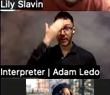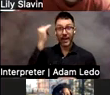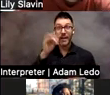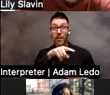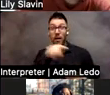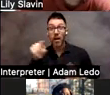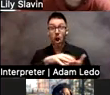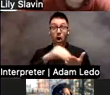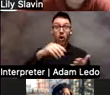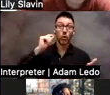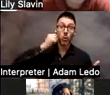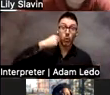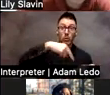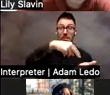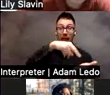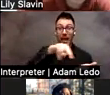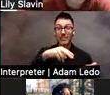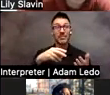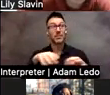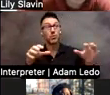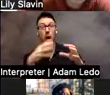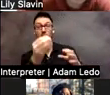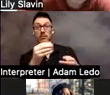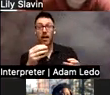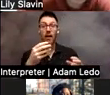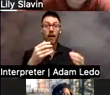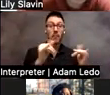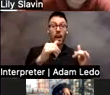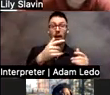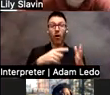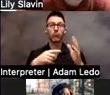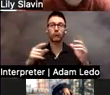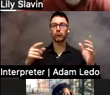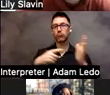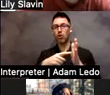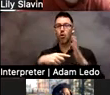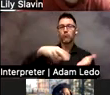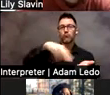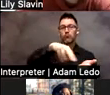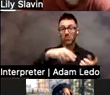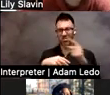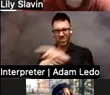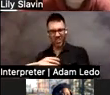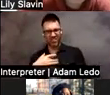at the bus stop, our kids need to know, what's that about? They're more marginalized when they don't know what their peers are doing.